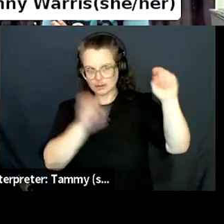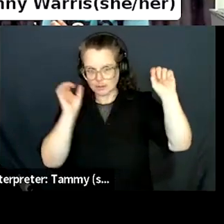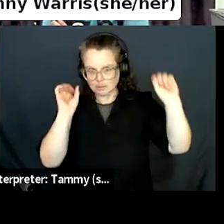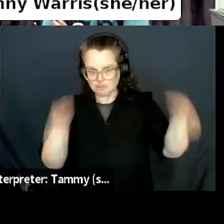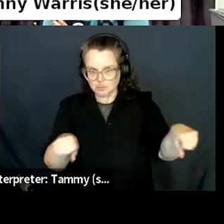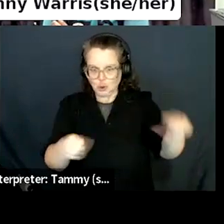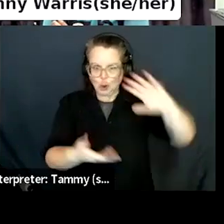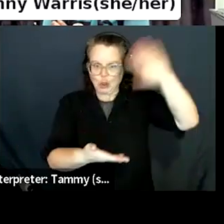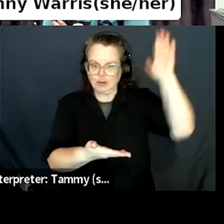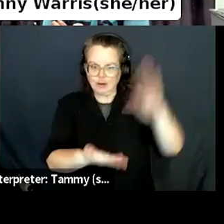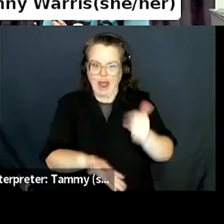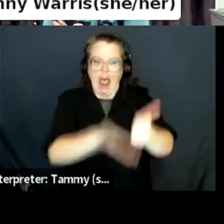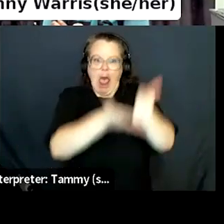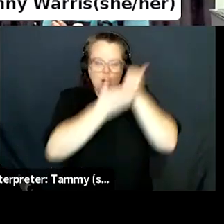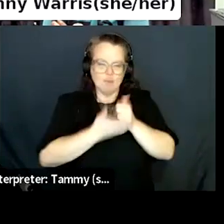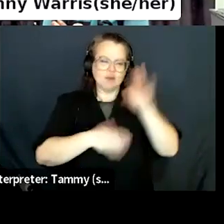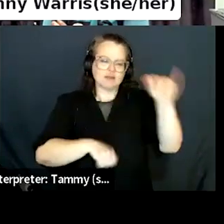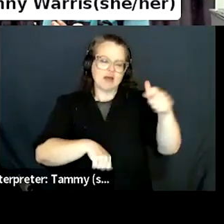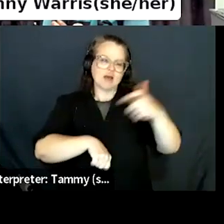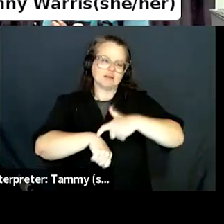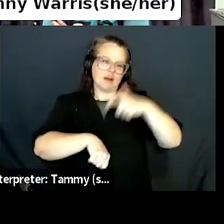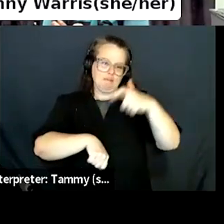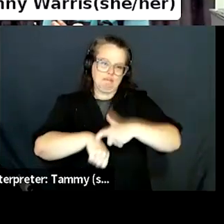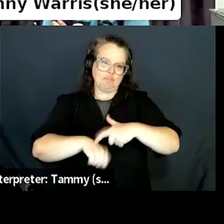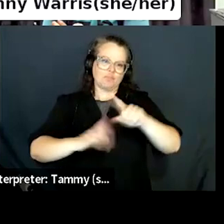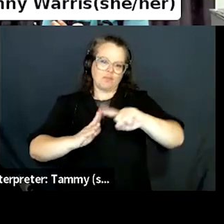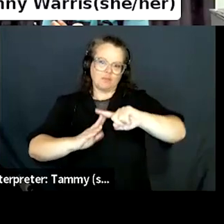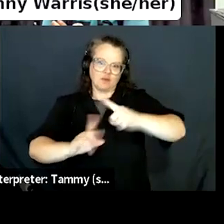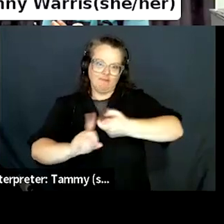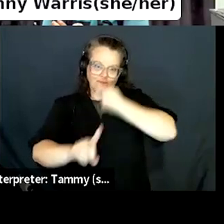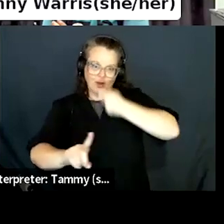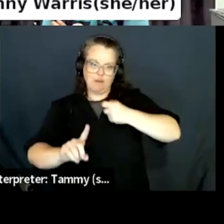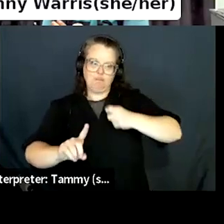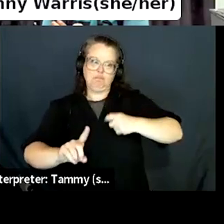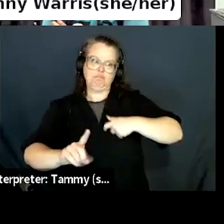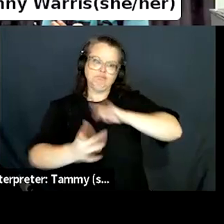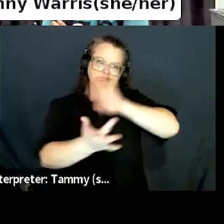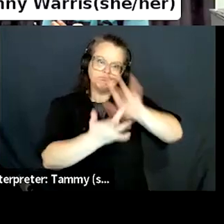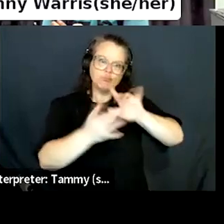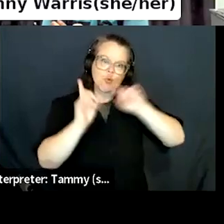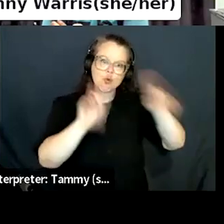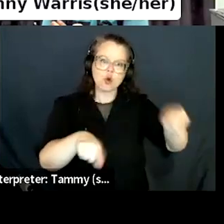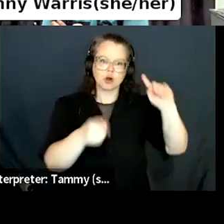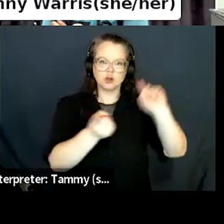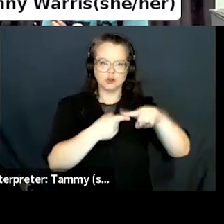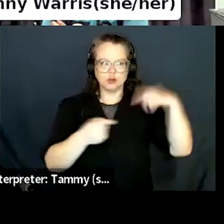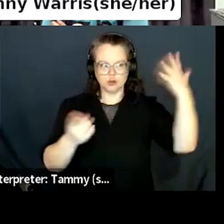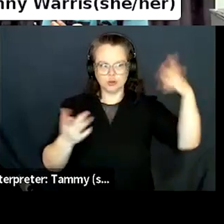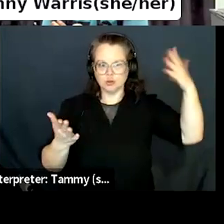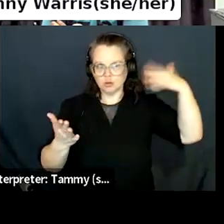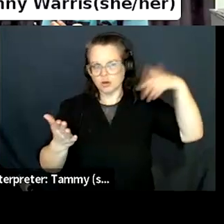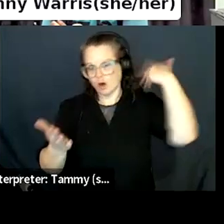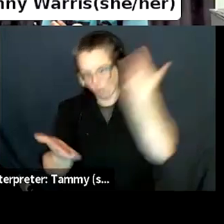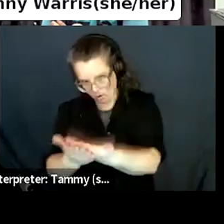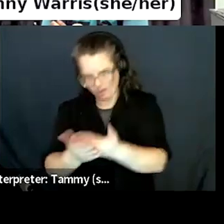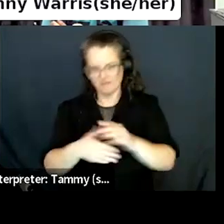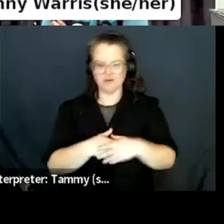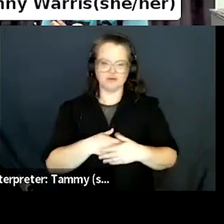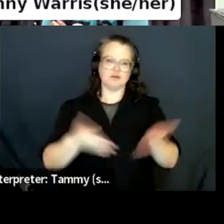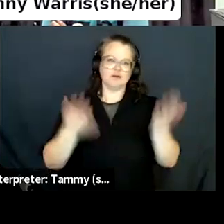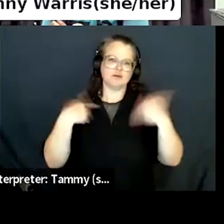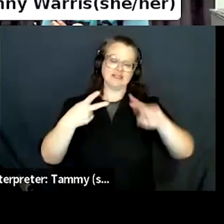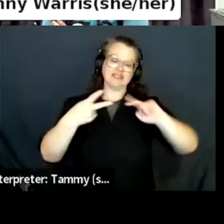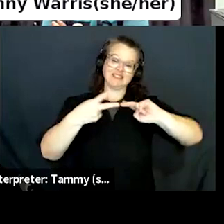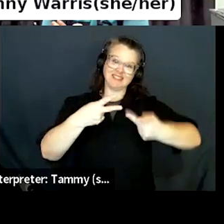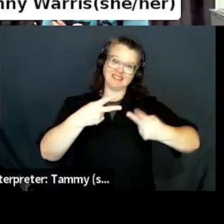publishers, but I also think it has to be mentioned that we effectively have a book selling POS monopoly in